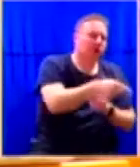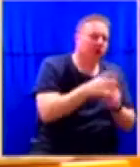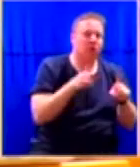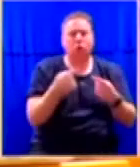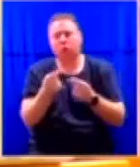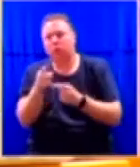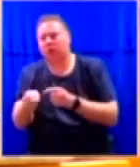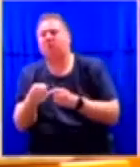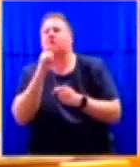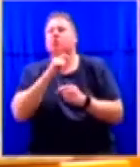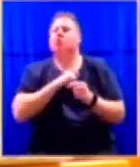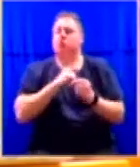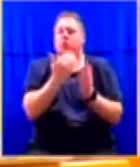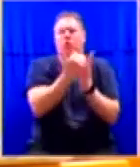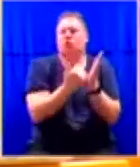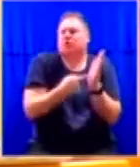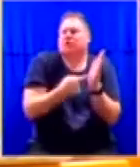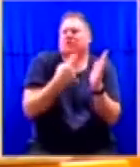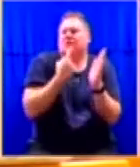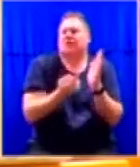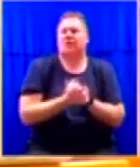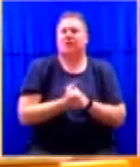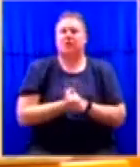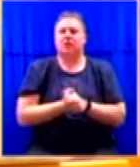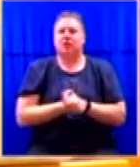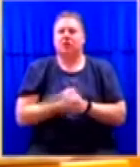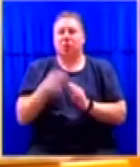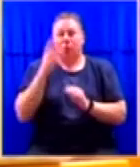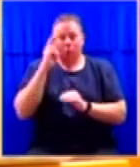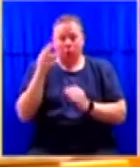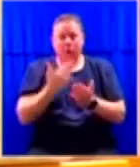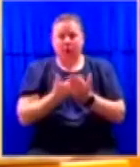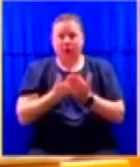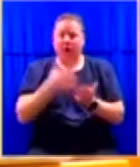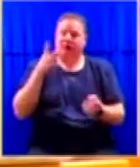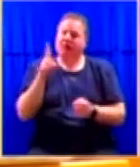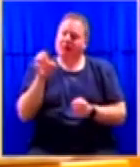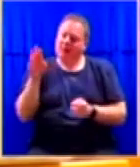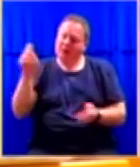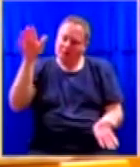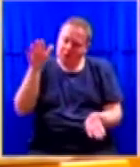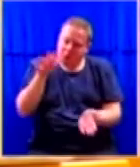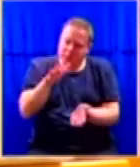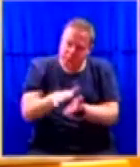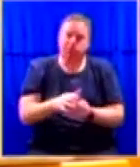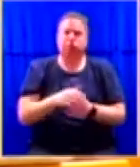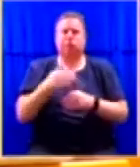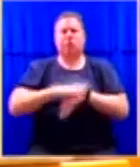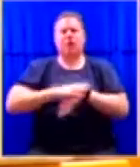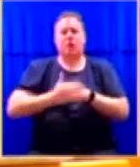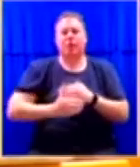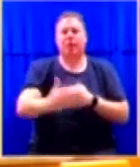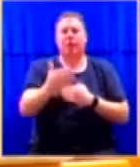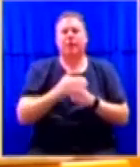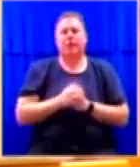will say that. They will say that we hope that you will be able to reduce your debt over time. And it's